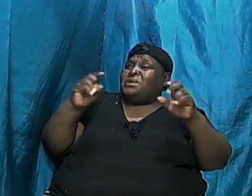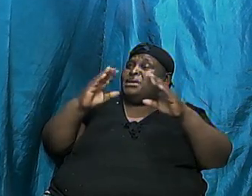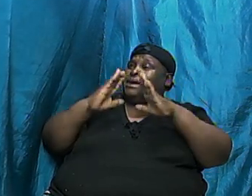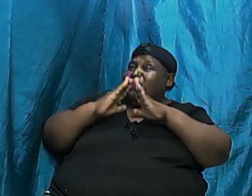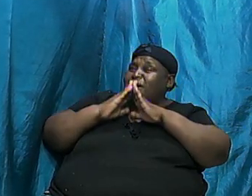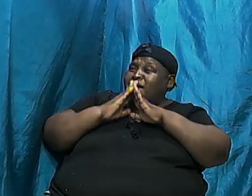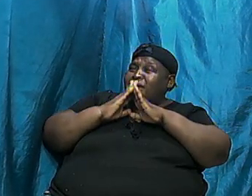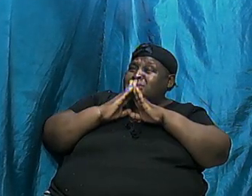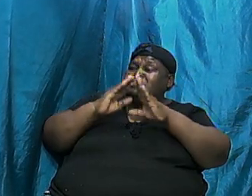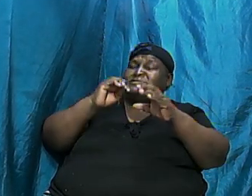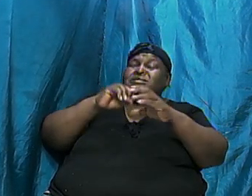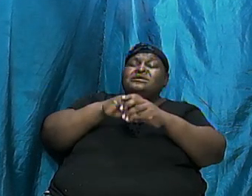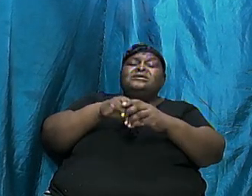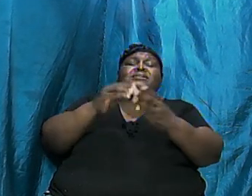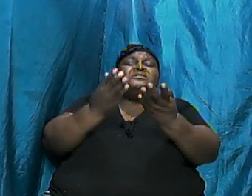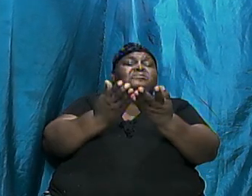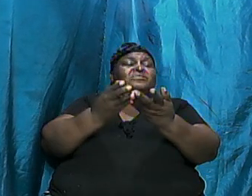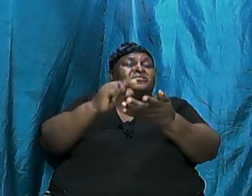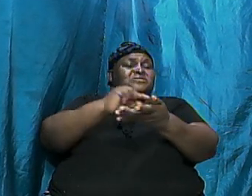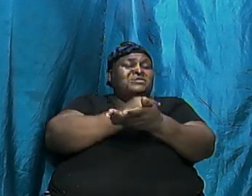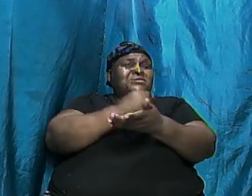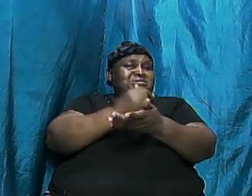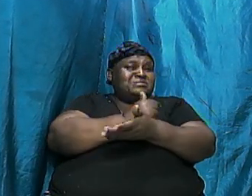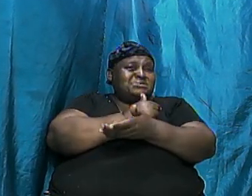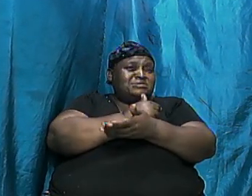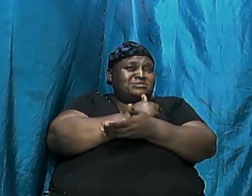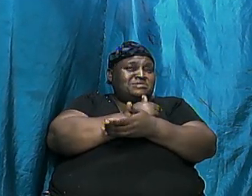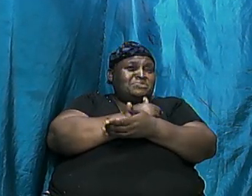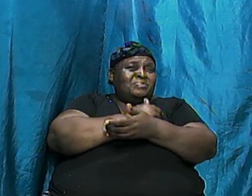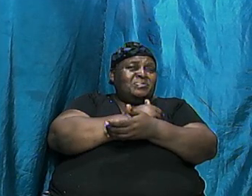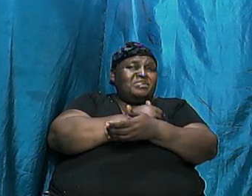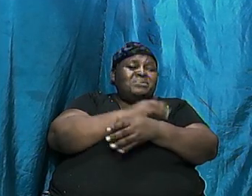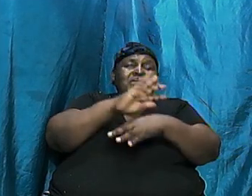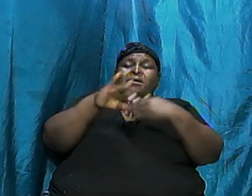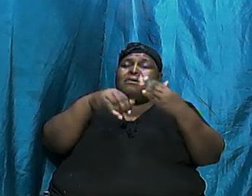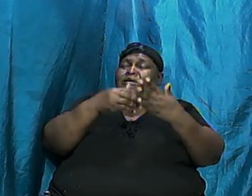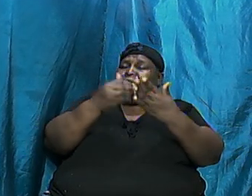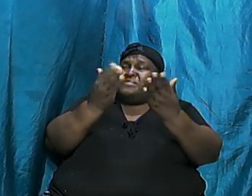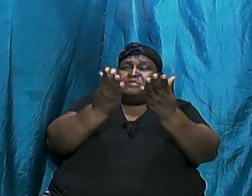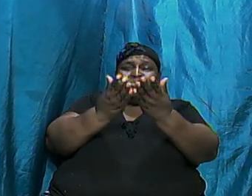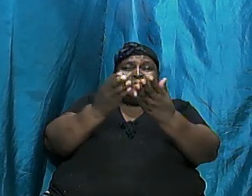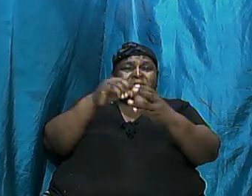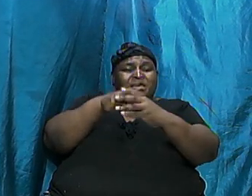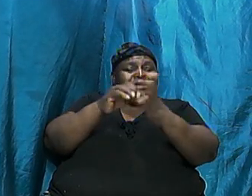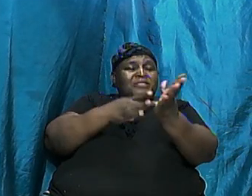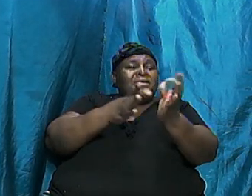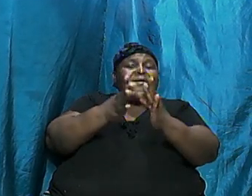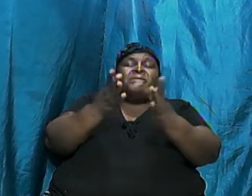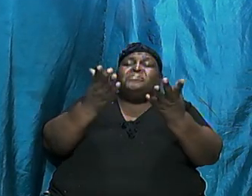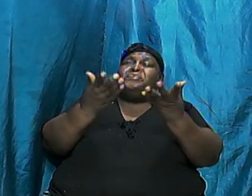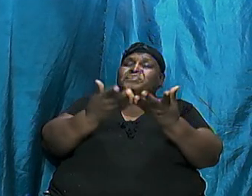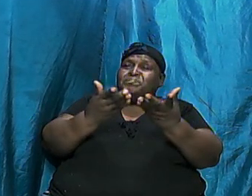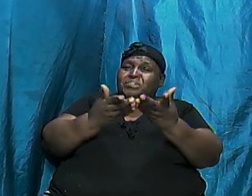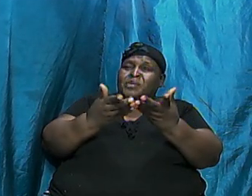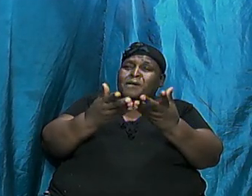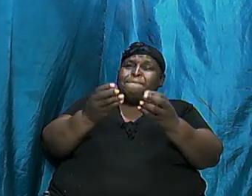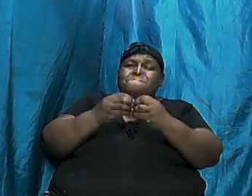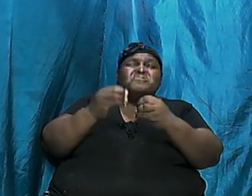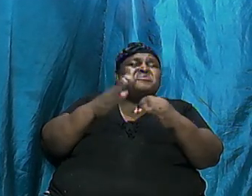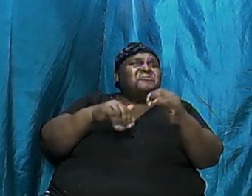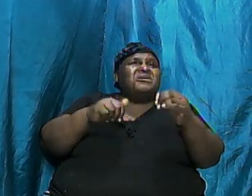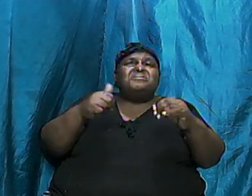discourse we indicated that of all the books in the Bible this one more than any other